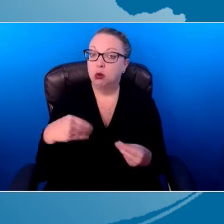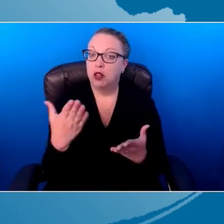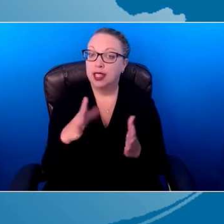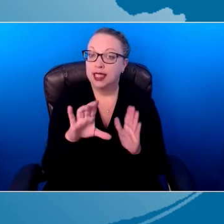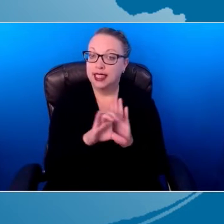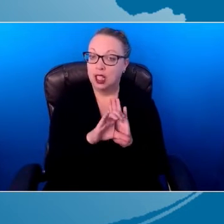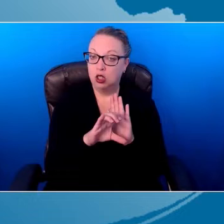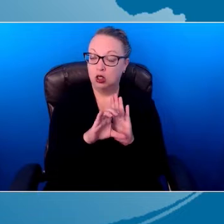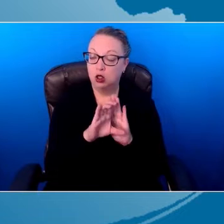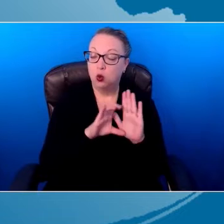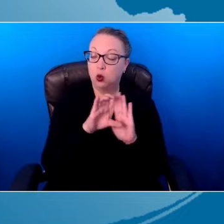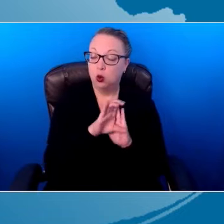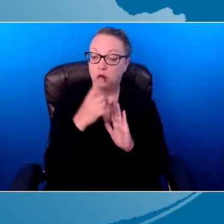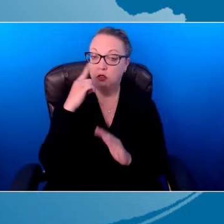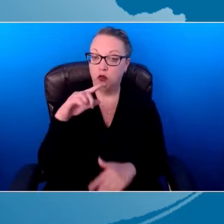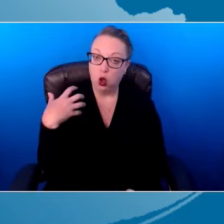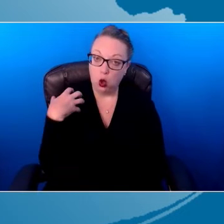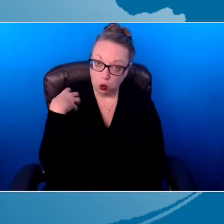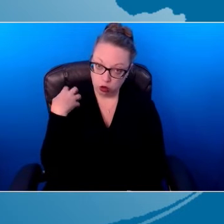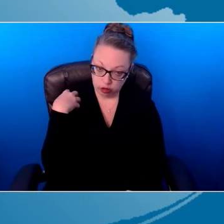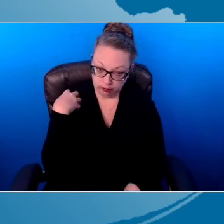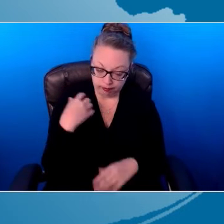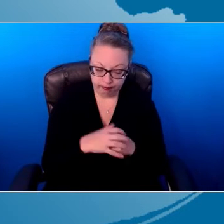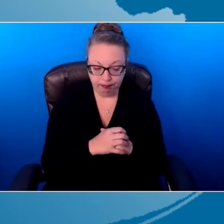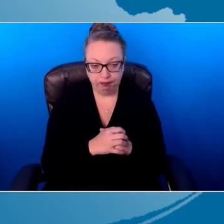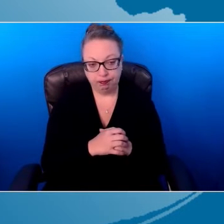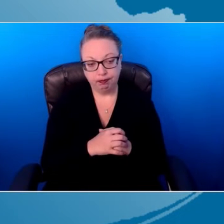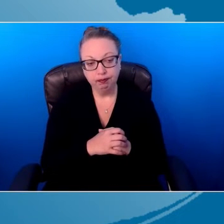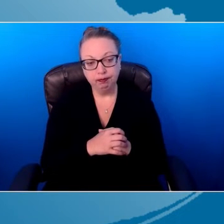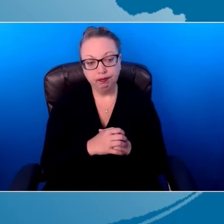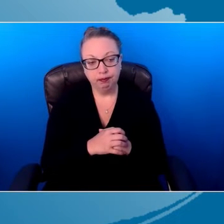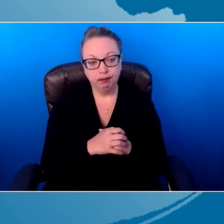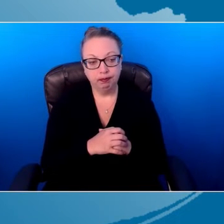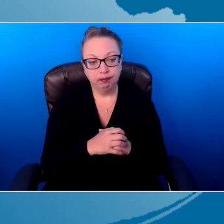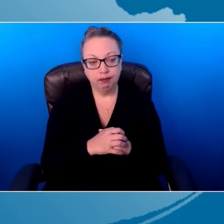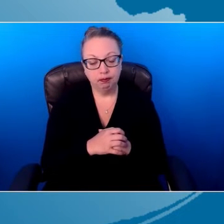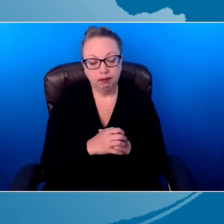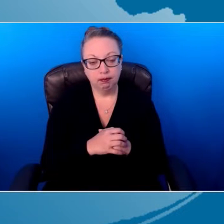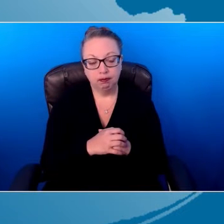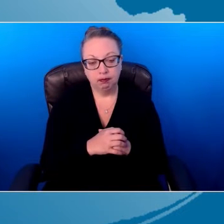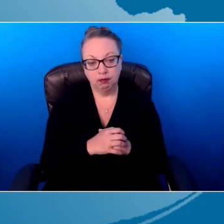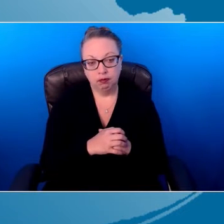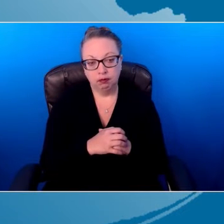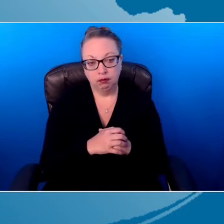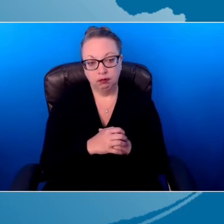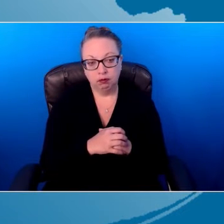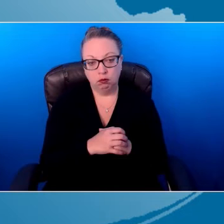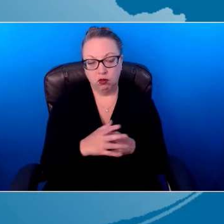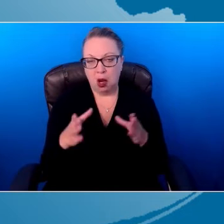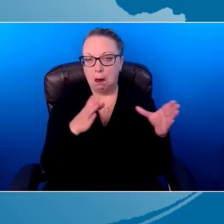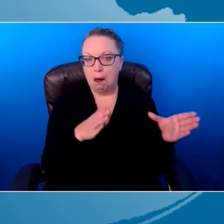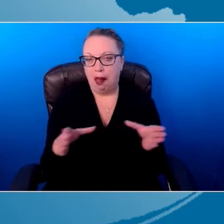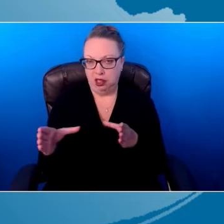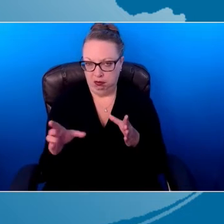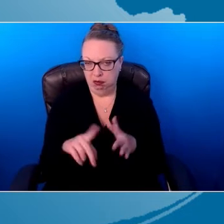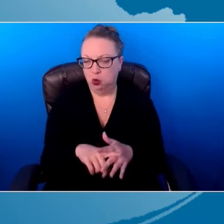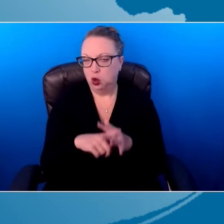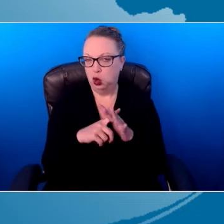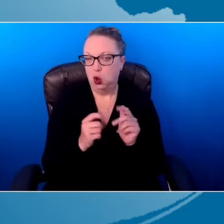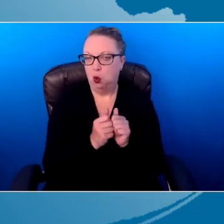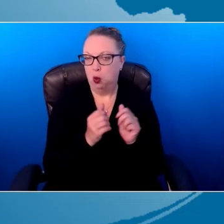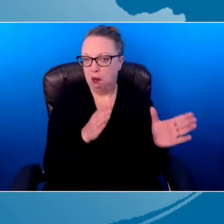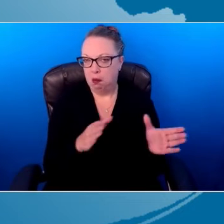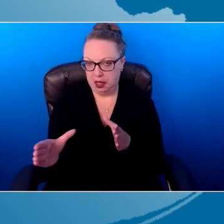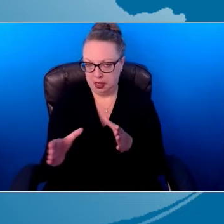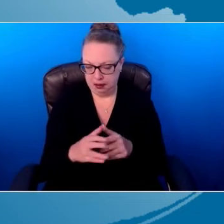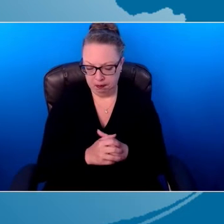indicators of the practice that I'm going to be talking about. So let's start by talking about planning. I'm going to start and finish the characteristics by